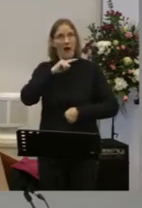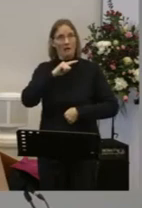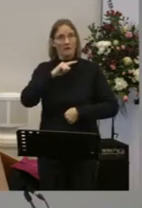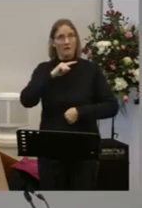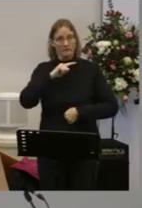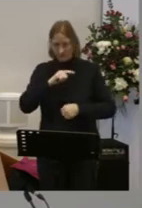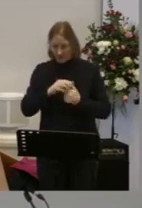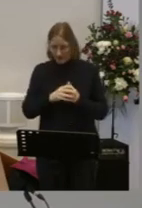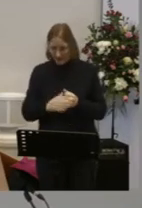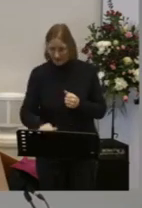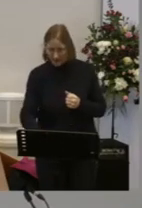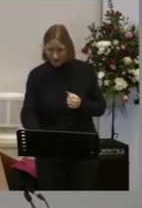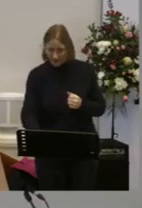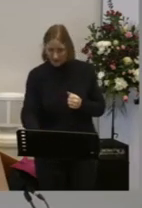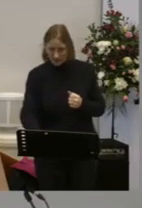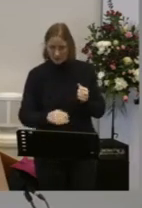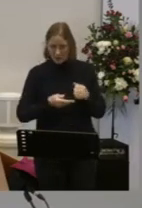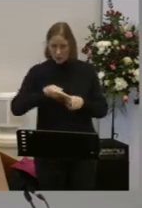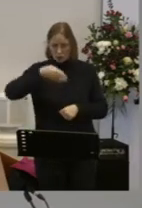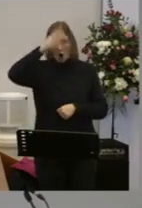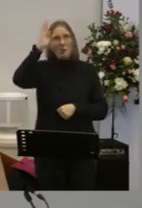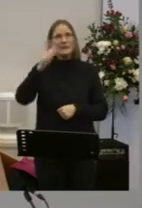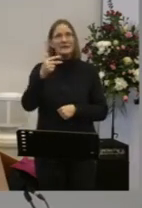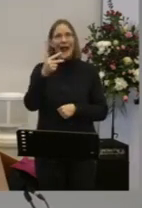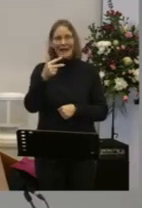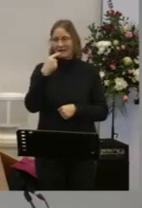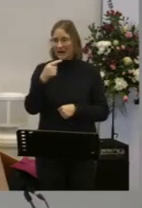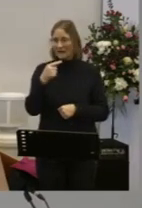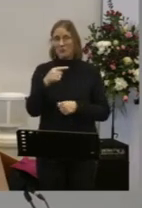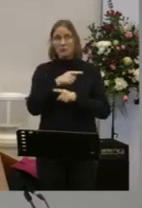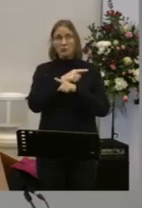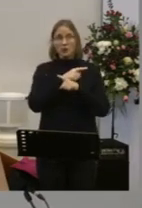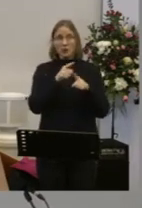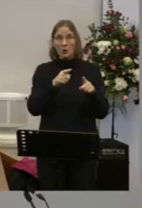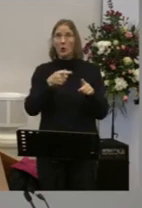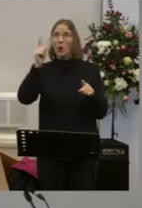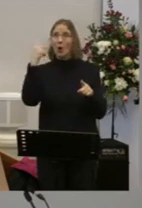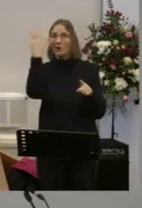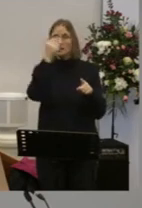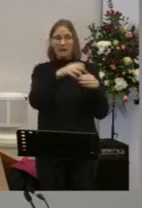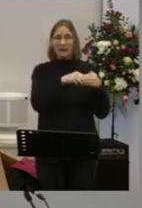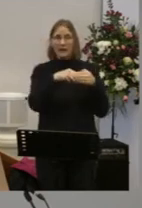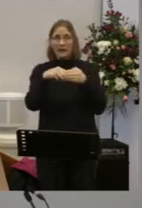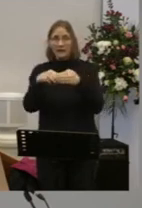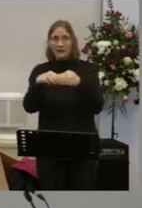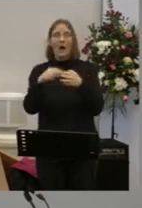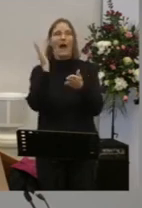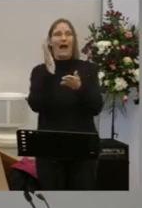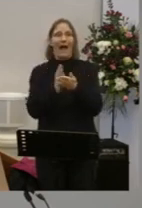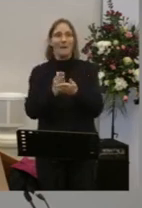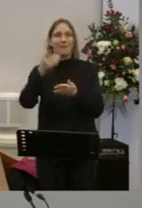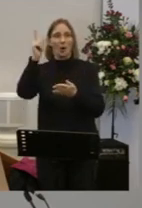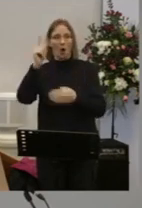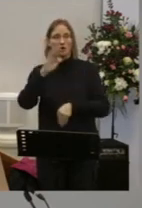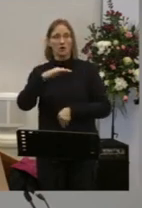of God Are the Children of God The Spirit you received Does not make you slaves Rather